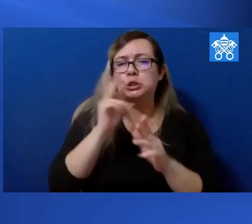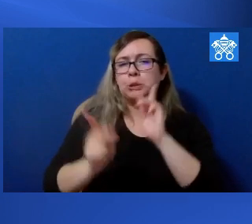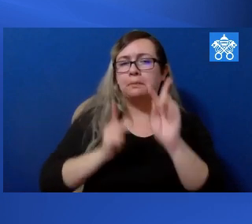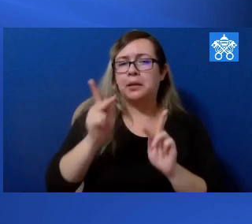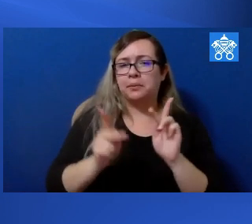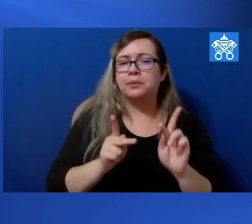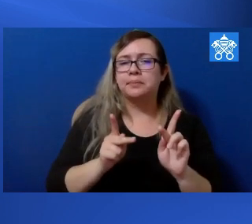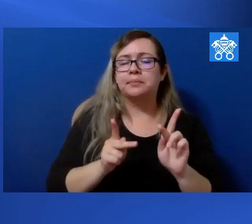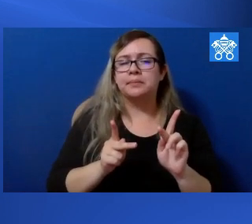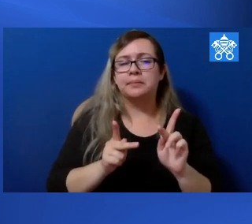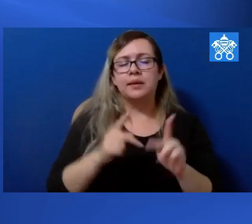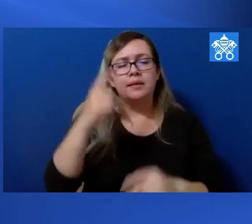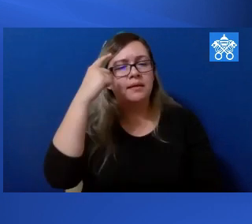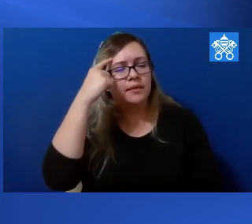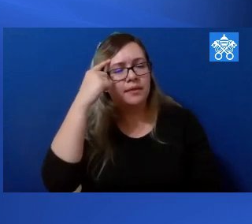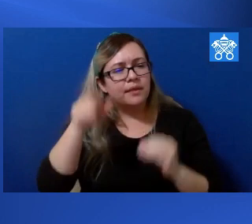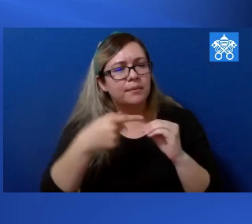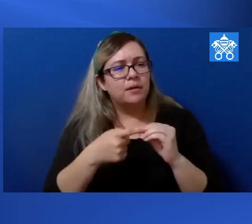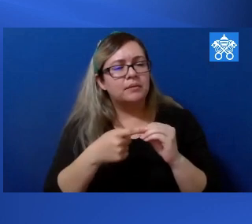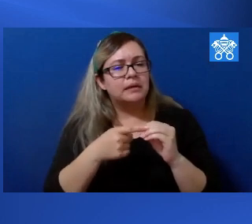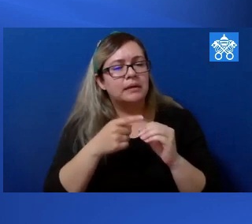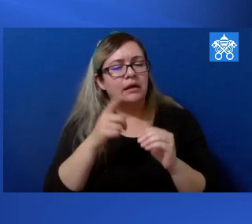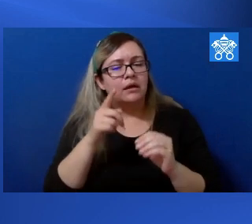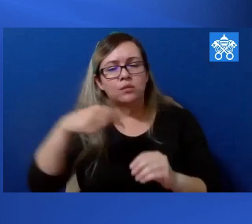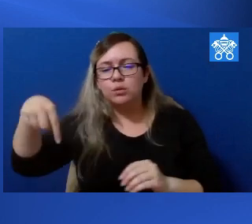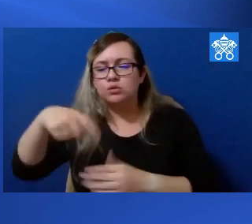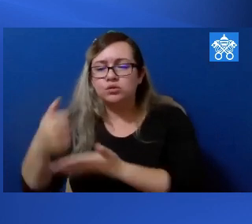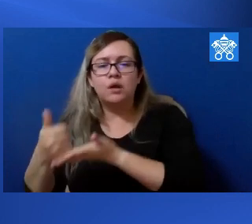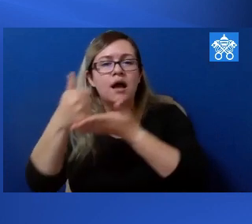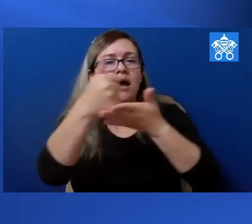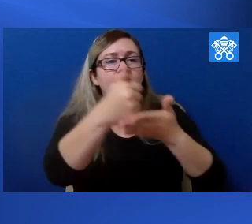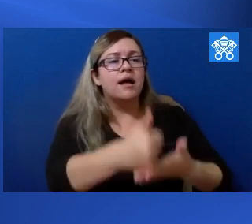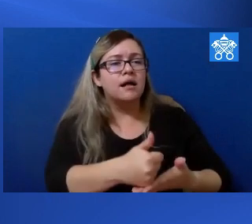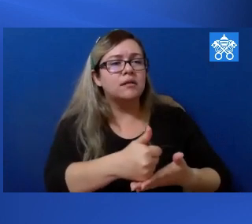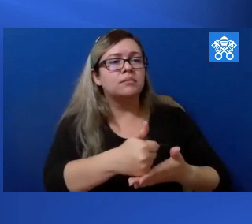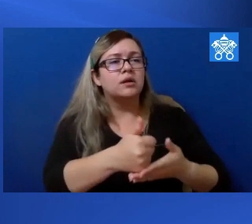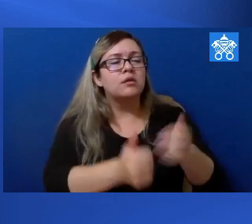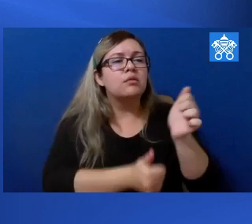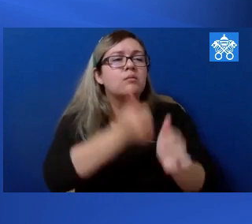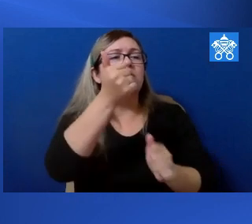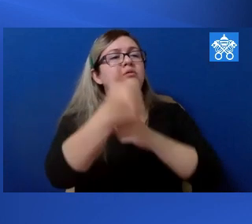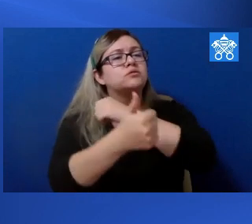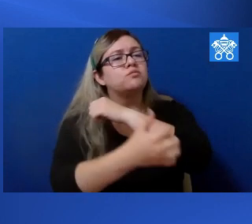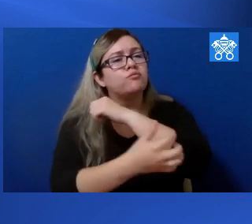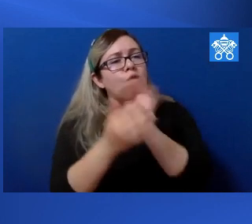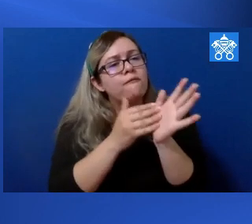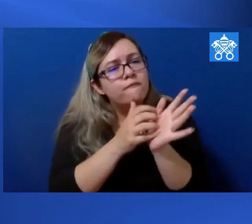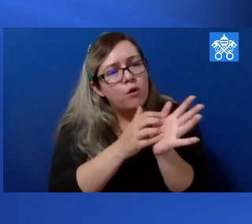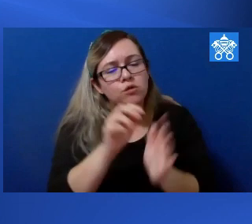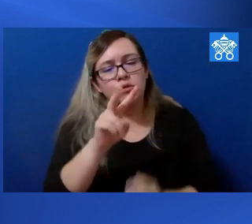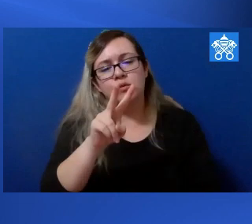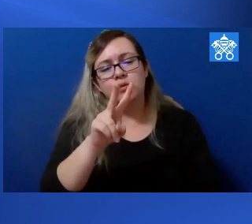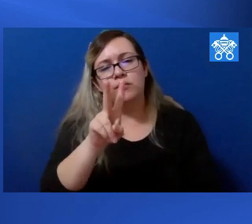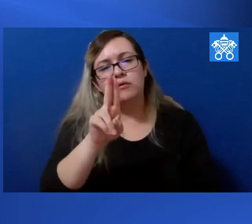There's so many good people like that. Let's think of those who spend themselves in service to the elderly, to the poorest and the most vulnerable,